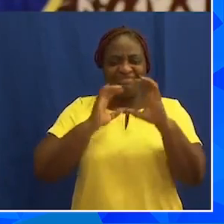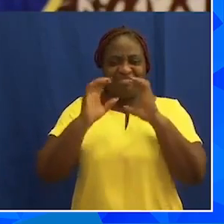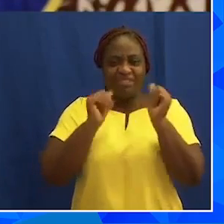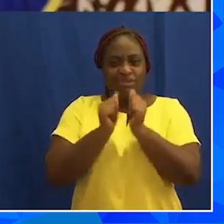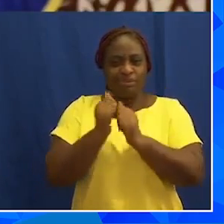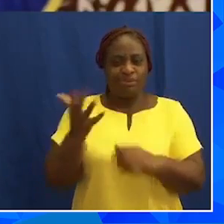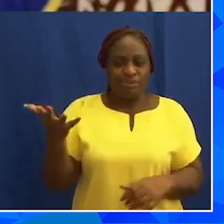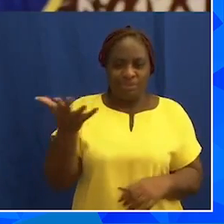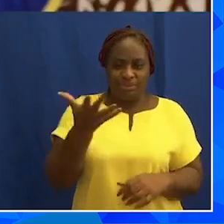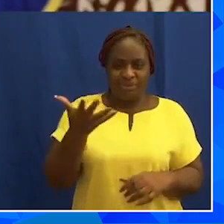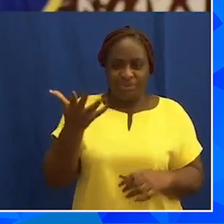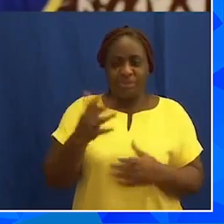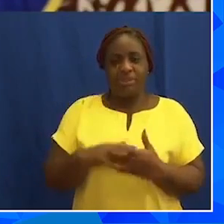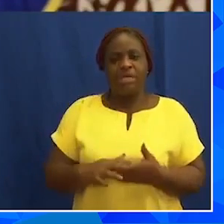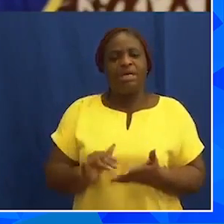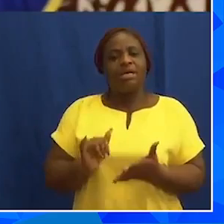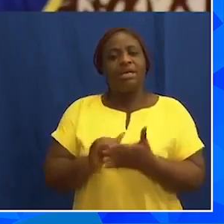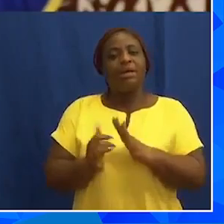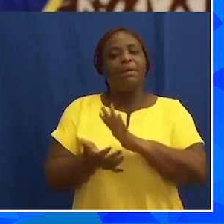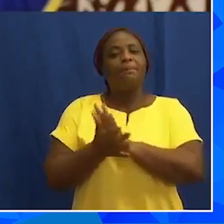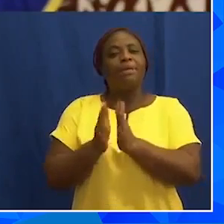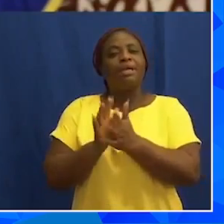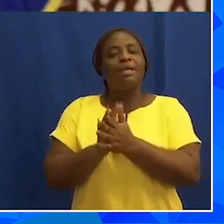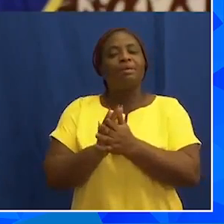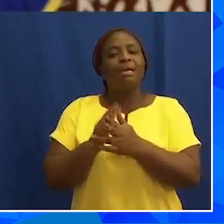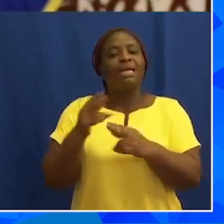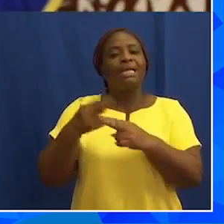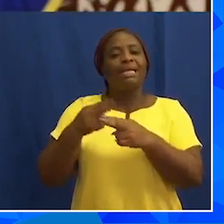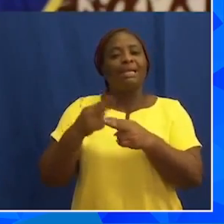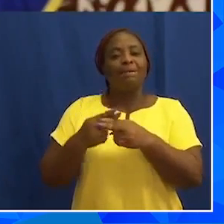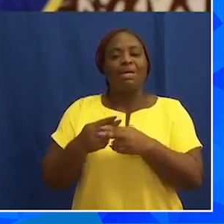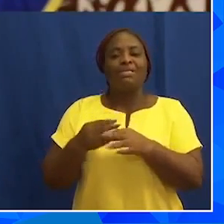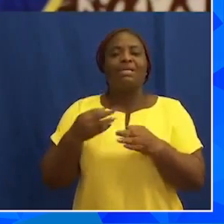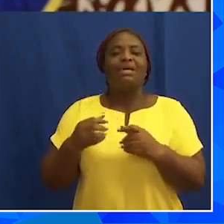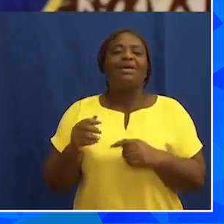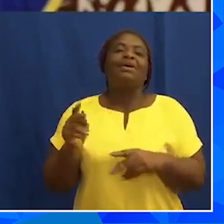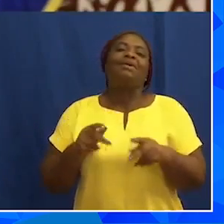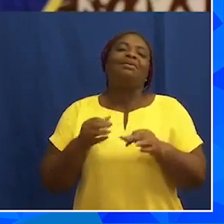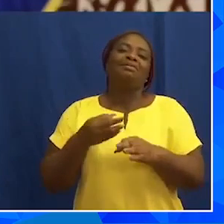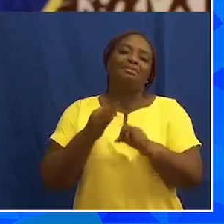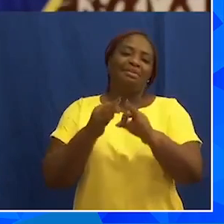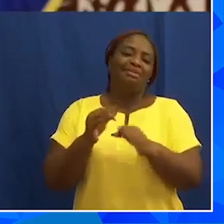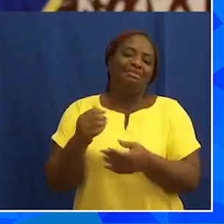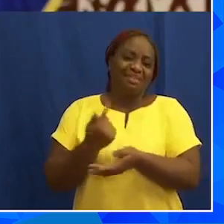that came to be popularly known as fellow Ghanaians.